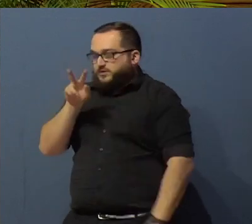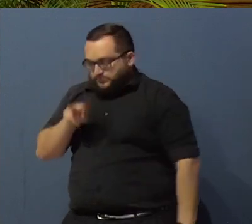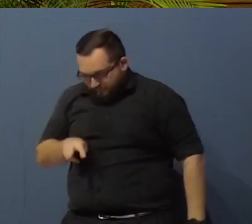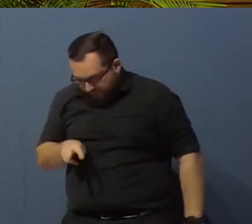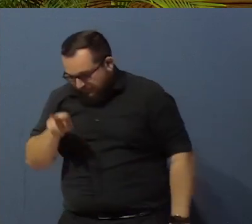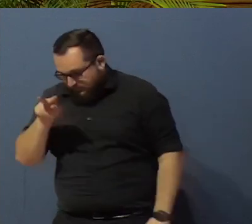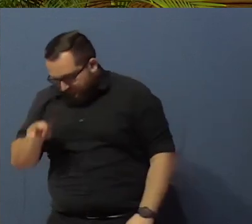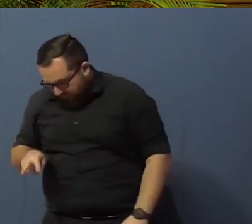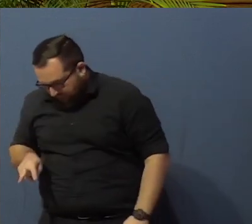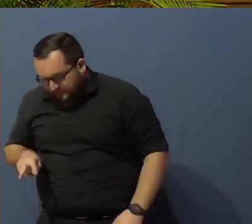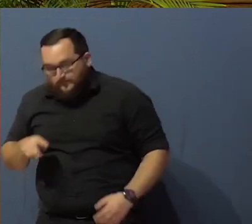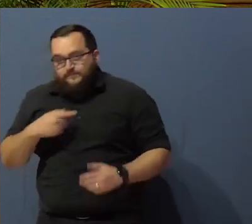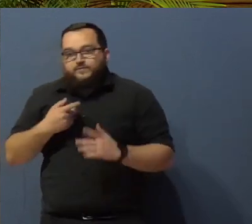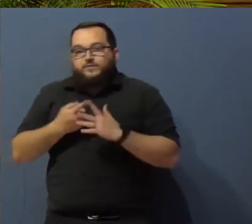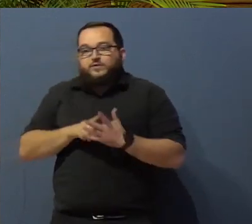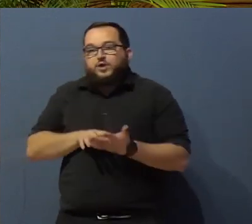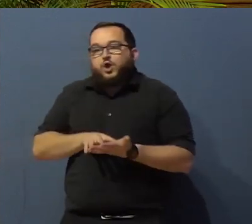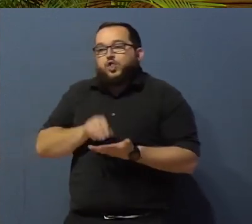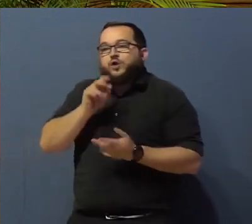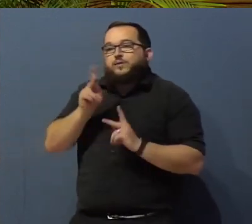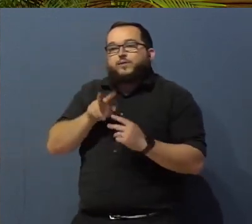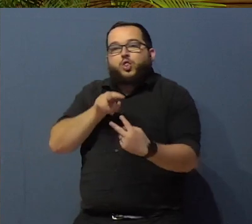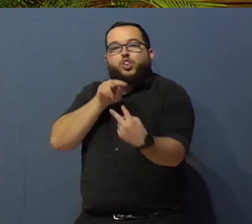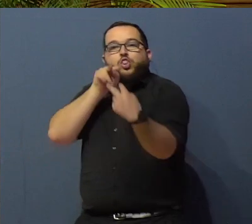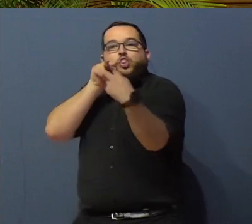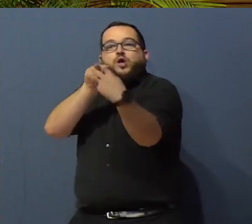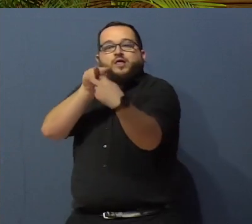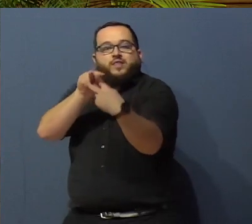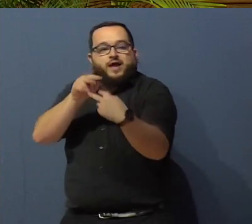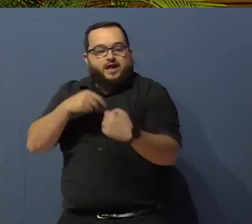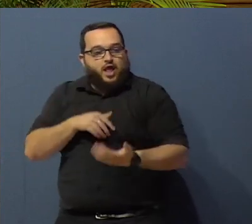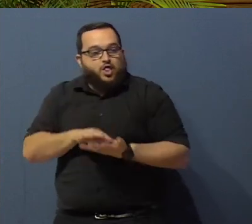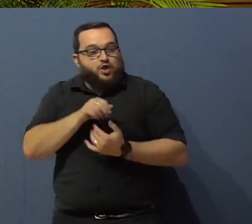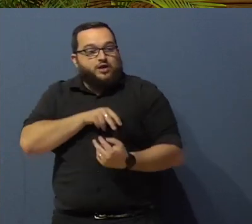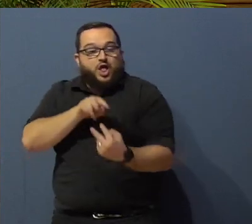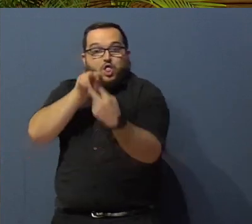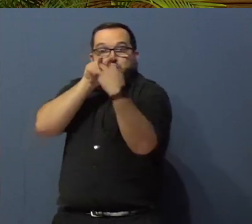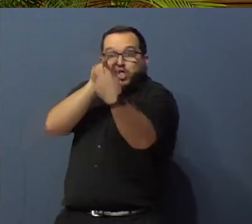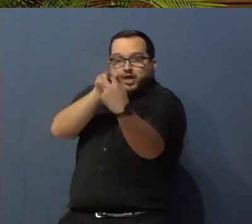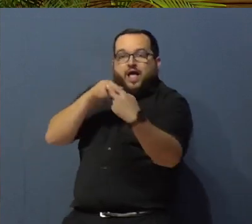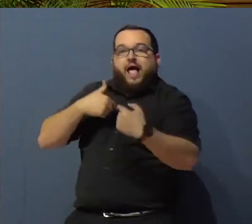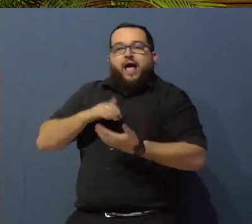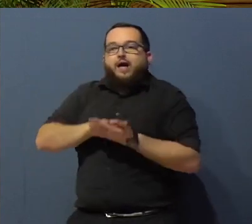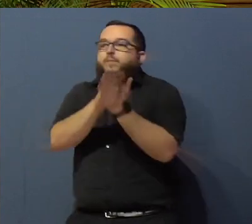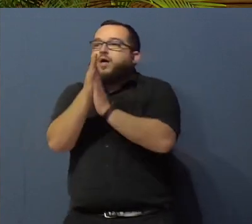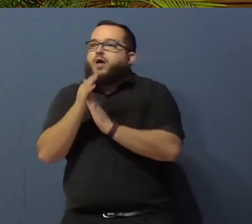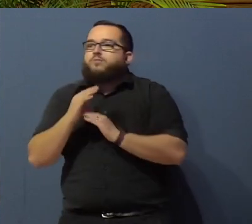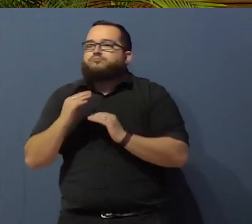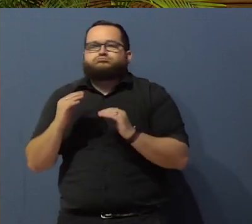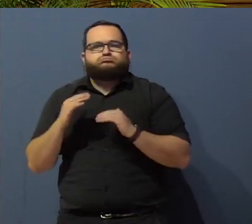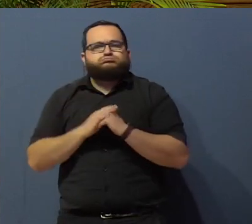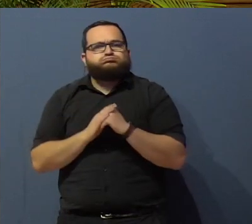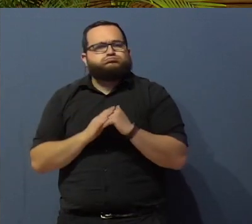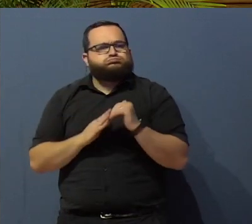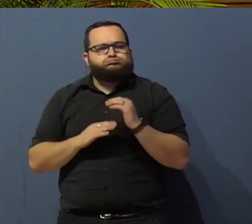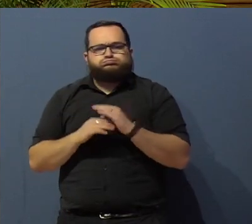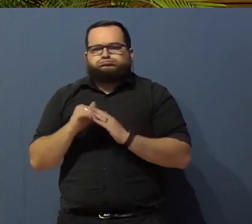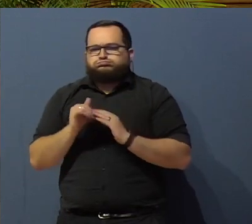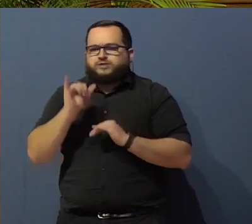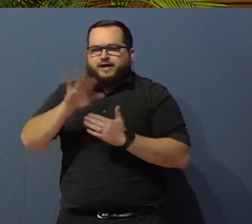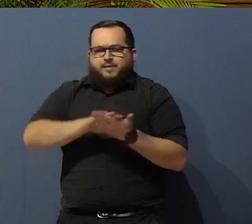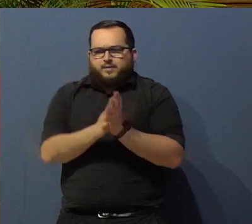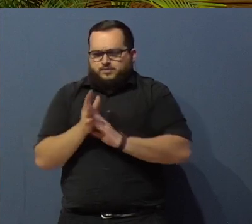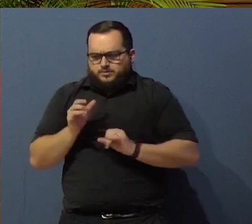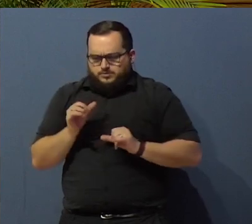But I learned to look people in the eye. And I found that as I did that, I became more and more comfortable. And as that became a routine,